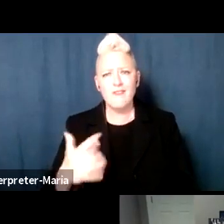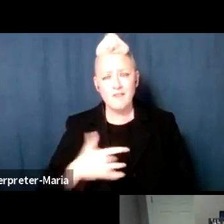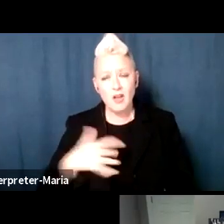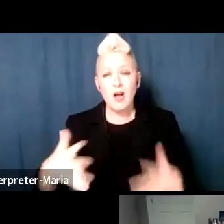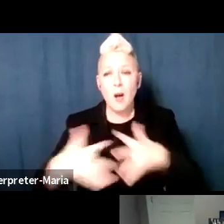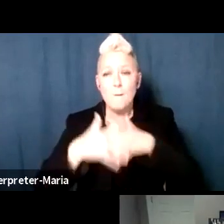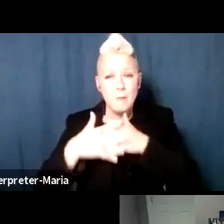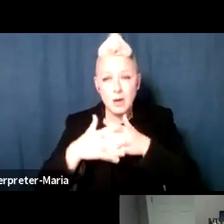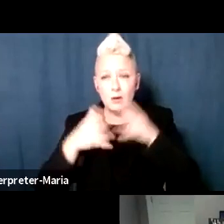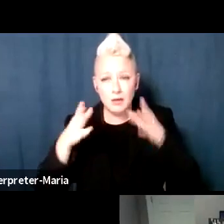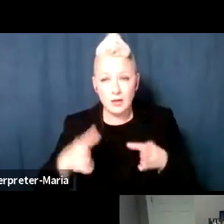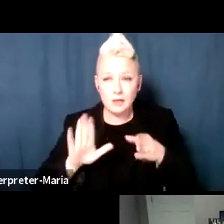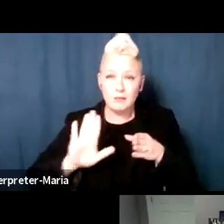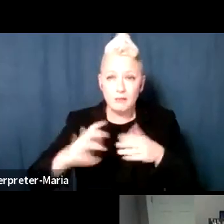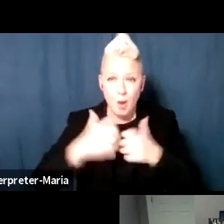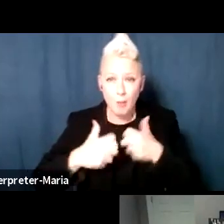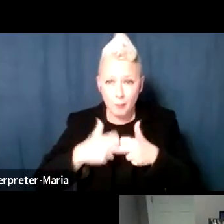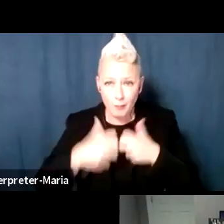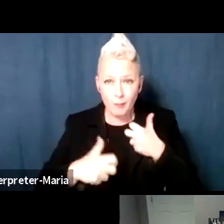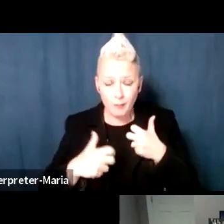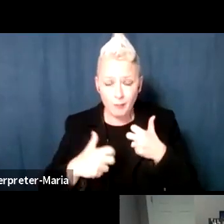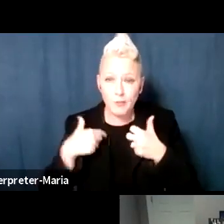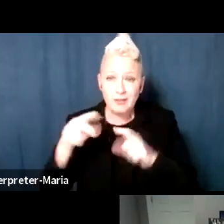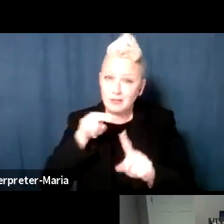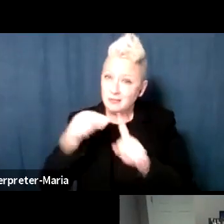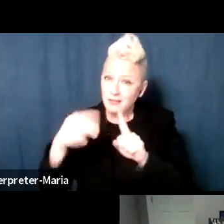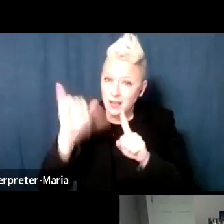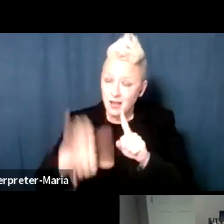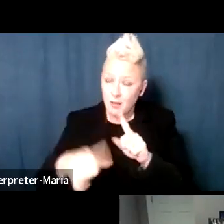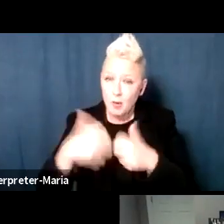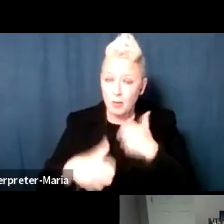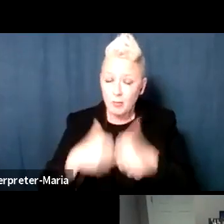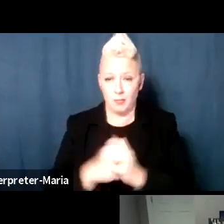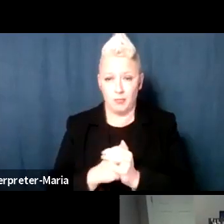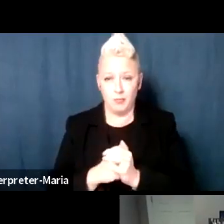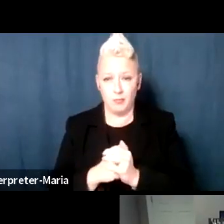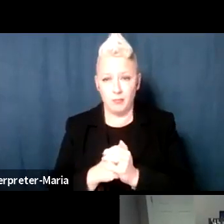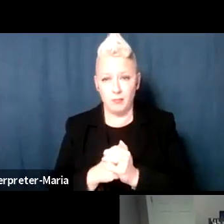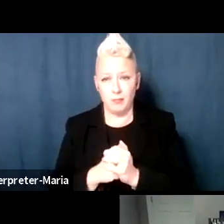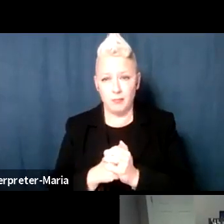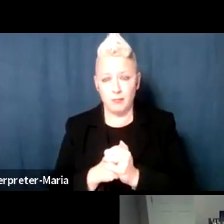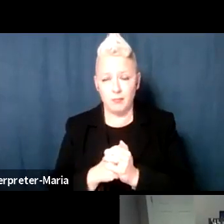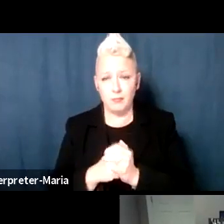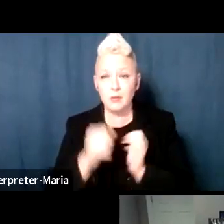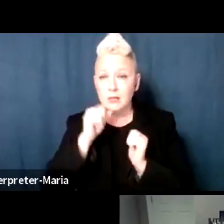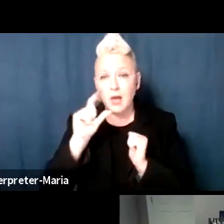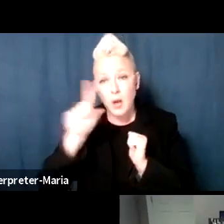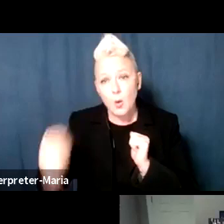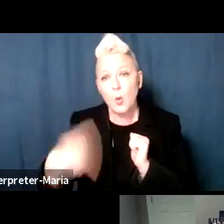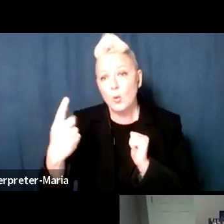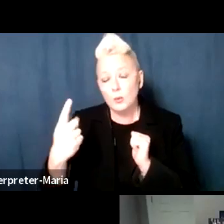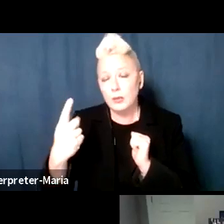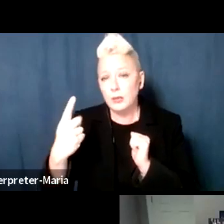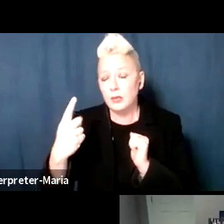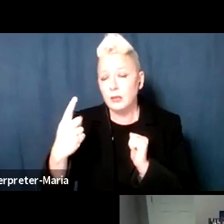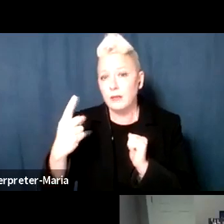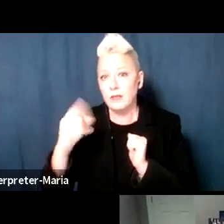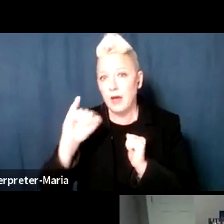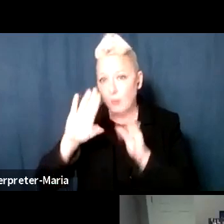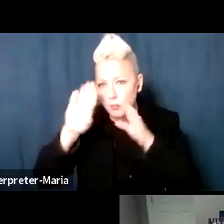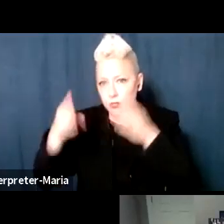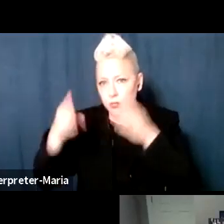problem, and we need to see it that way. It's not a problem only that Jews are targeted.